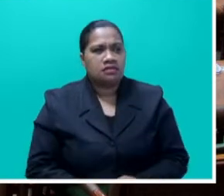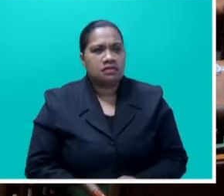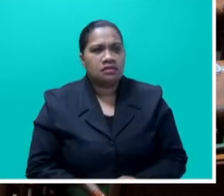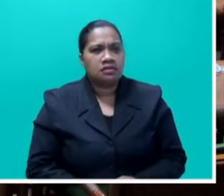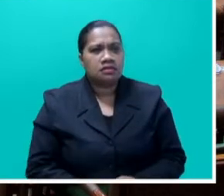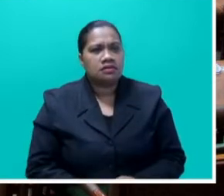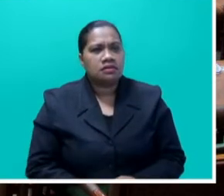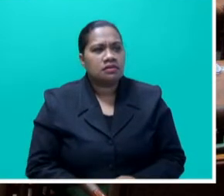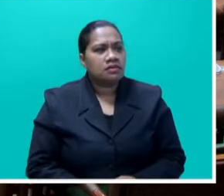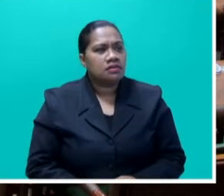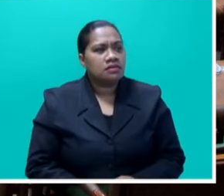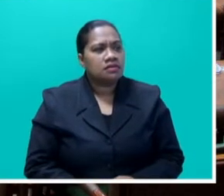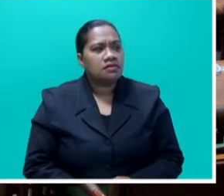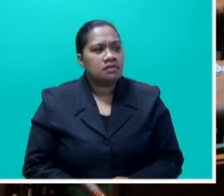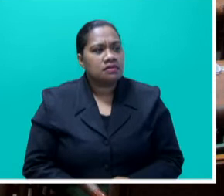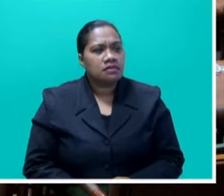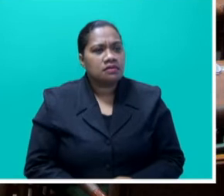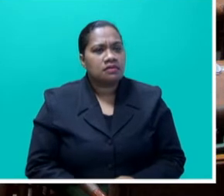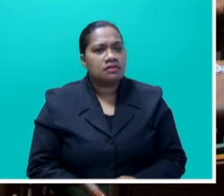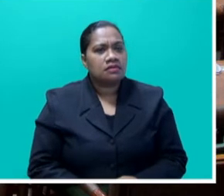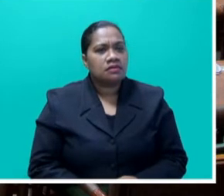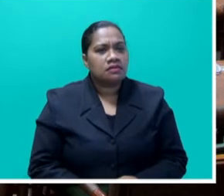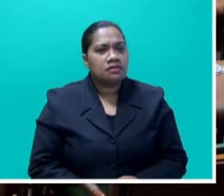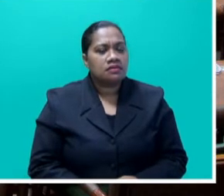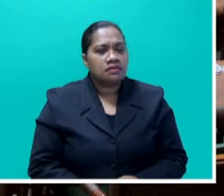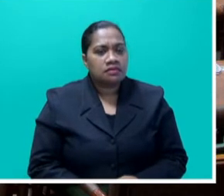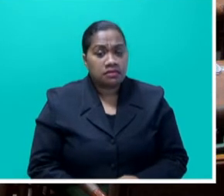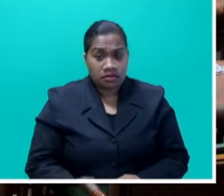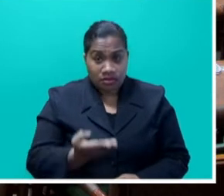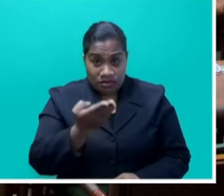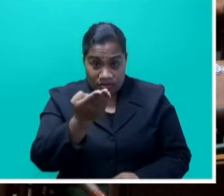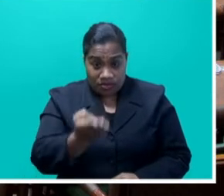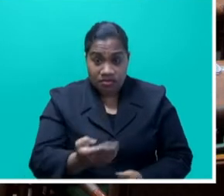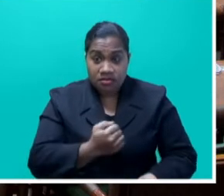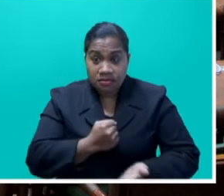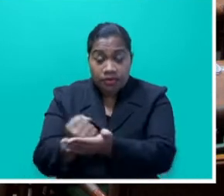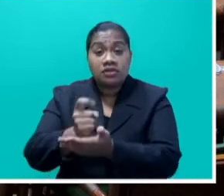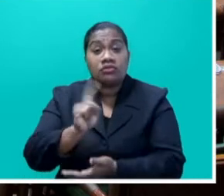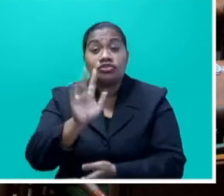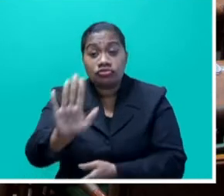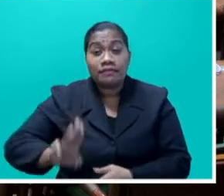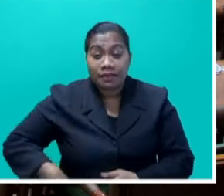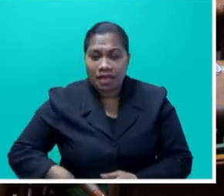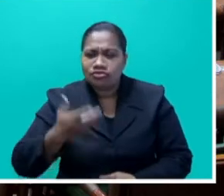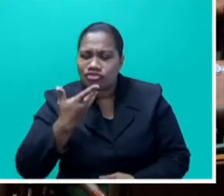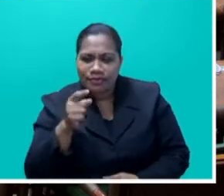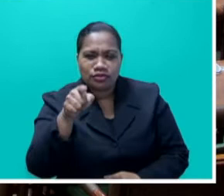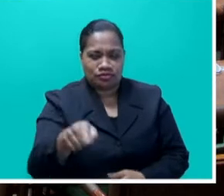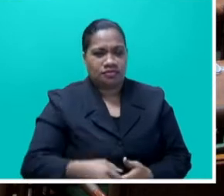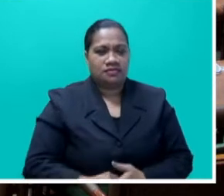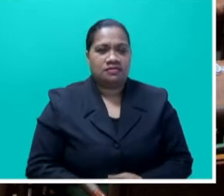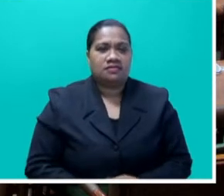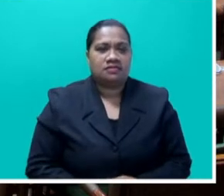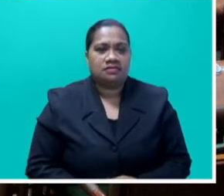the Honourable Attorney General laughing at? Okay, I withdraw. You are, you are condoning what your member has spoken. Shame on you. I I